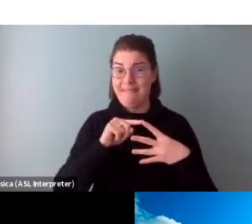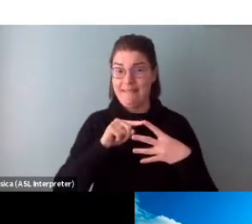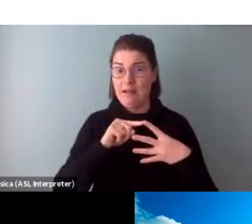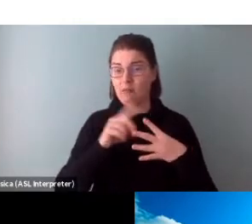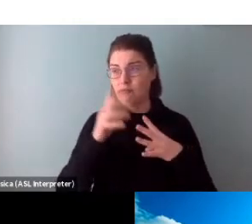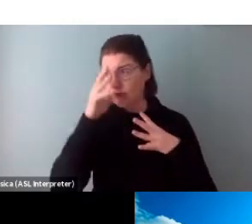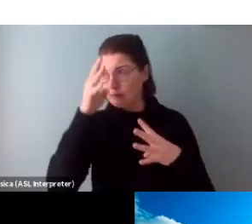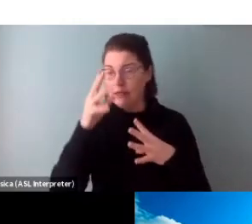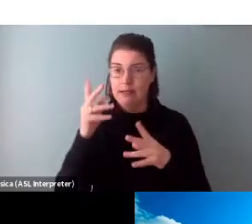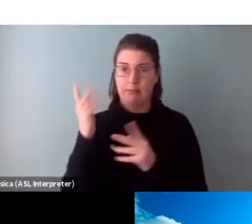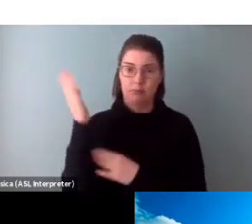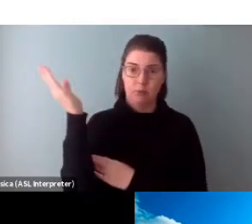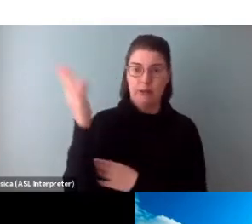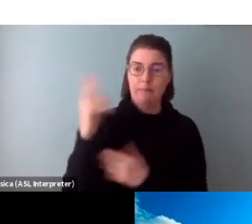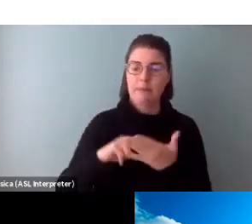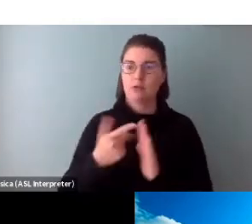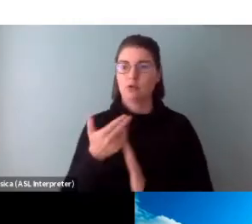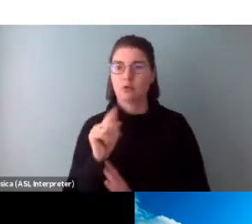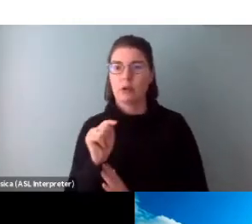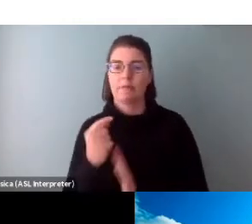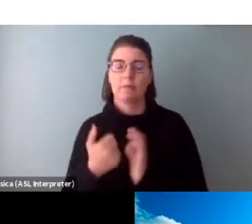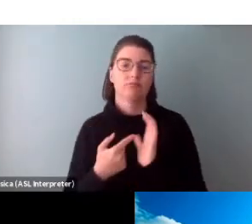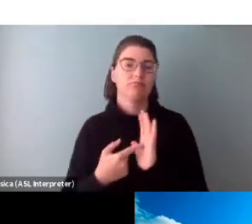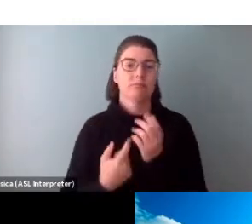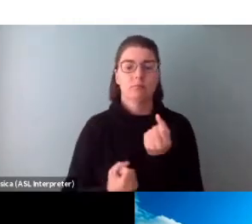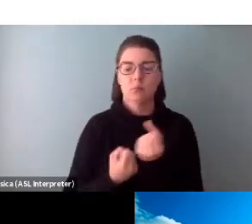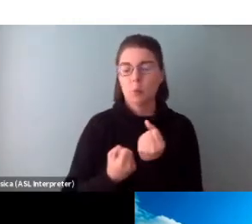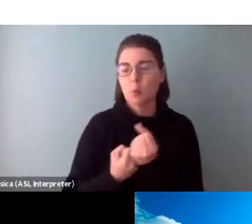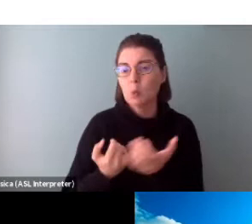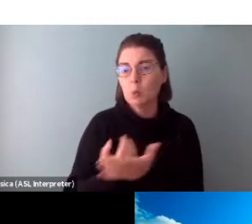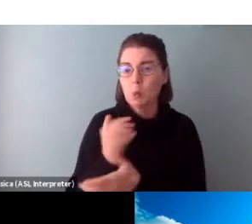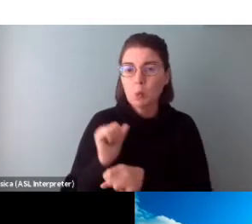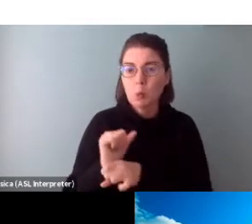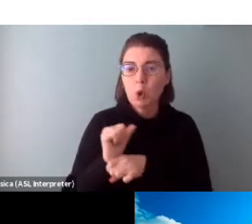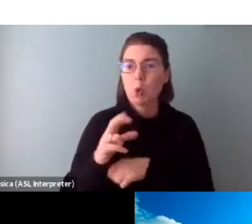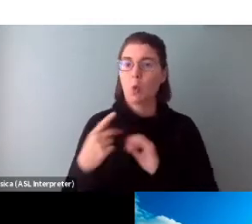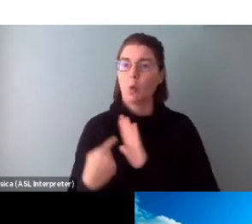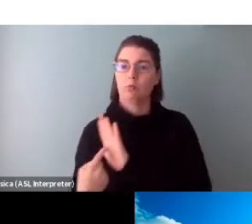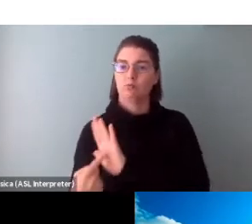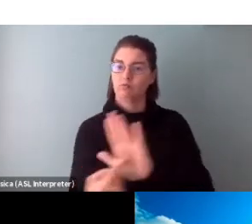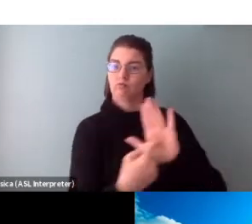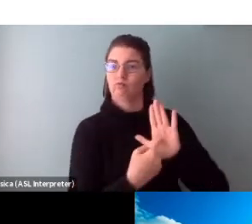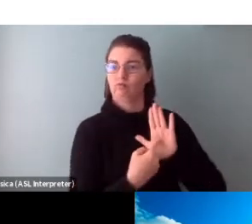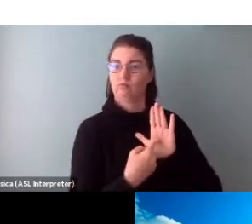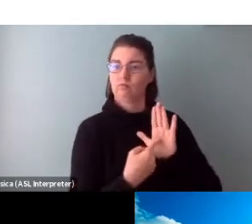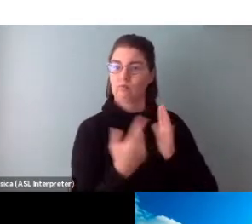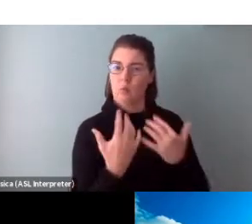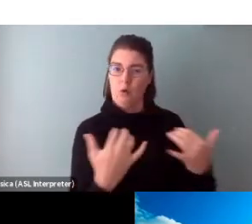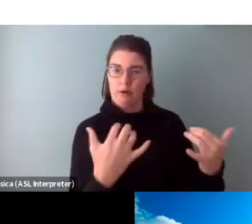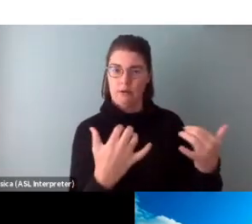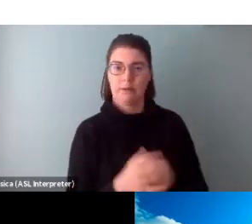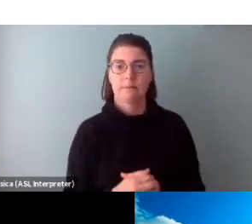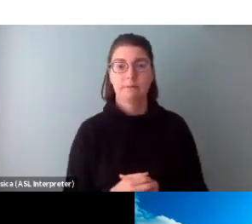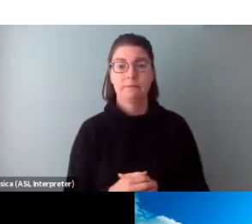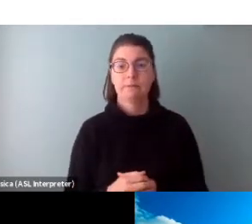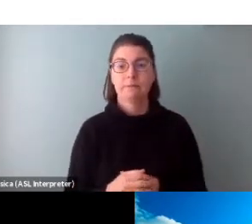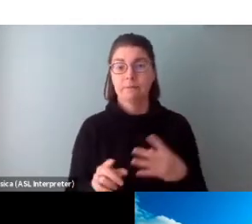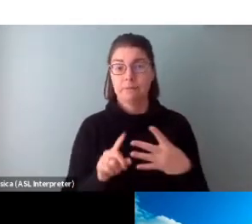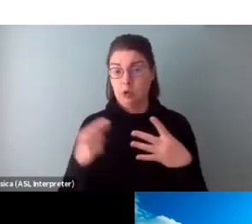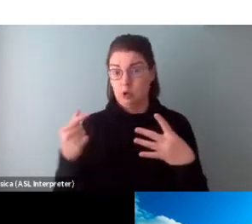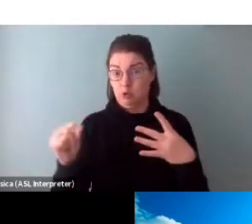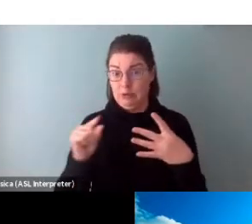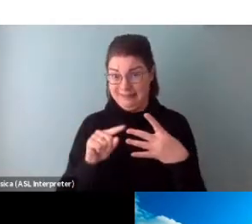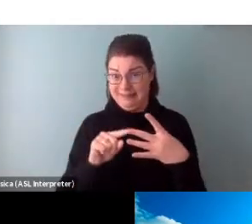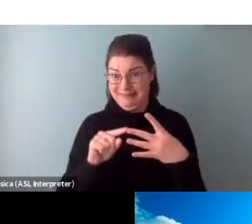looking at grants, for example, to support making new work or showing it to an audience. Building audiences and market